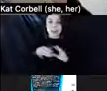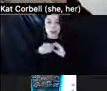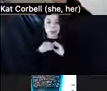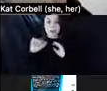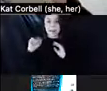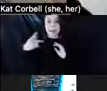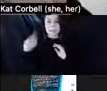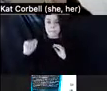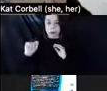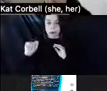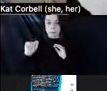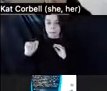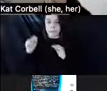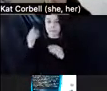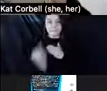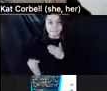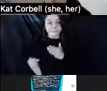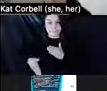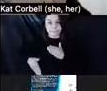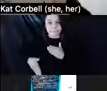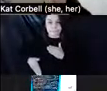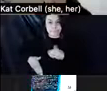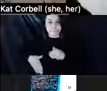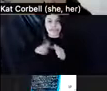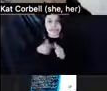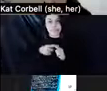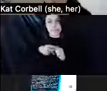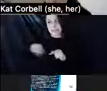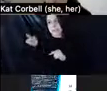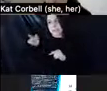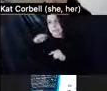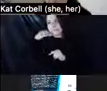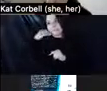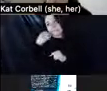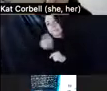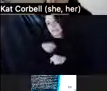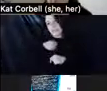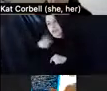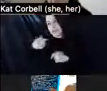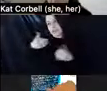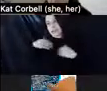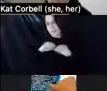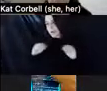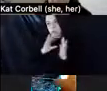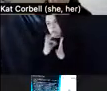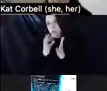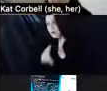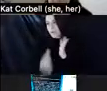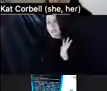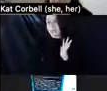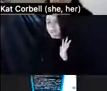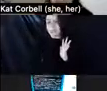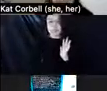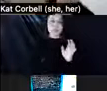and with a twisted little smile said, I'm sorry, Michael, but you have no choice. Well, that